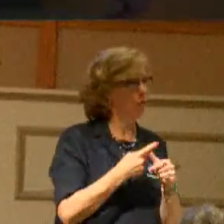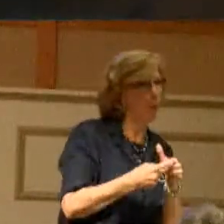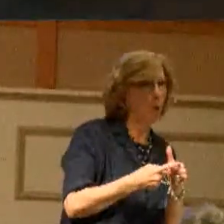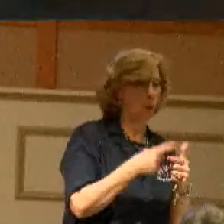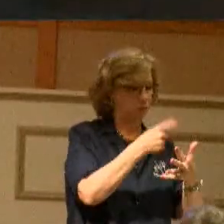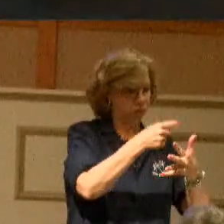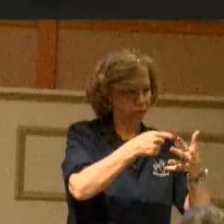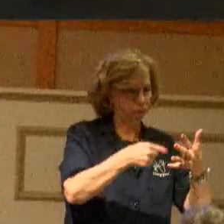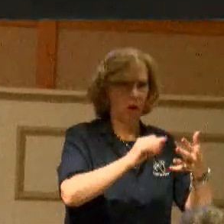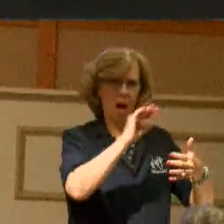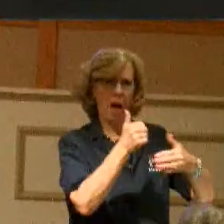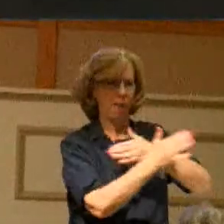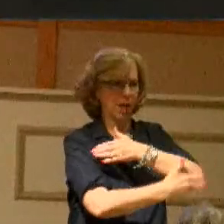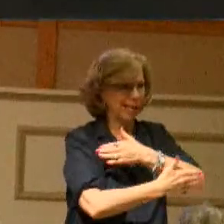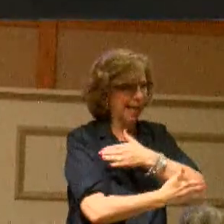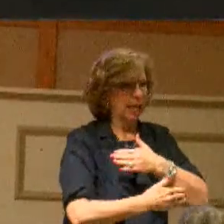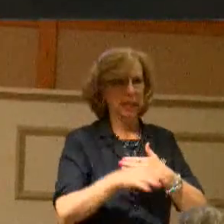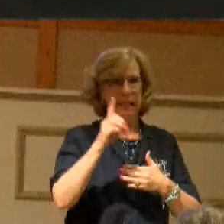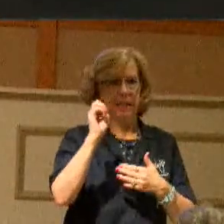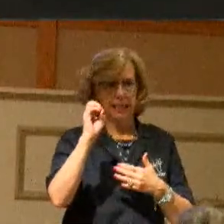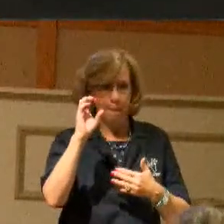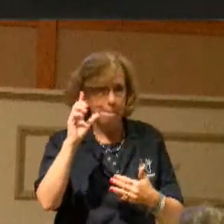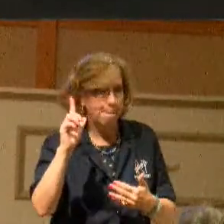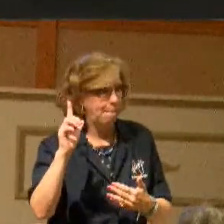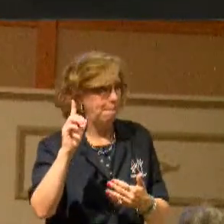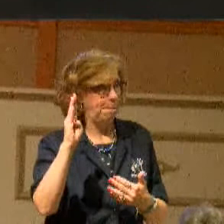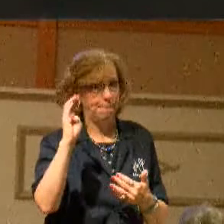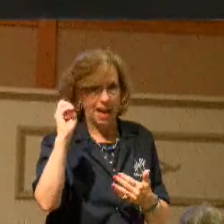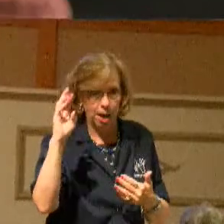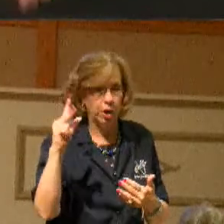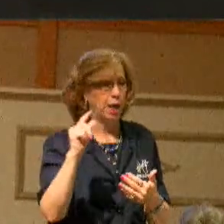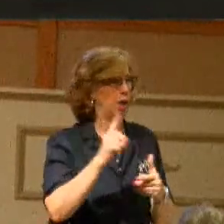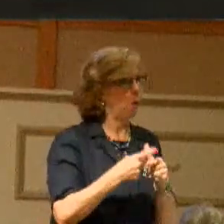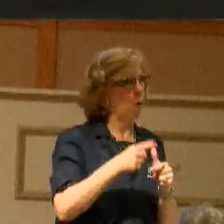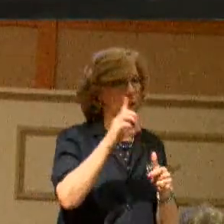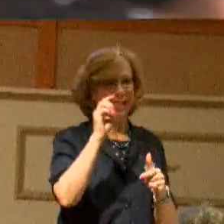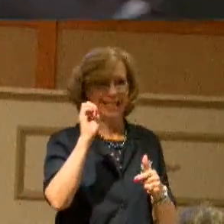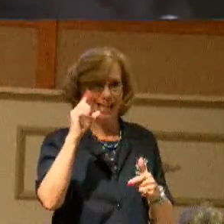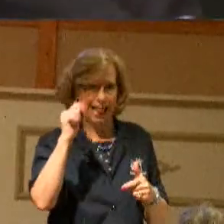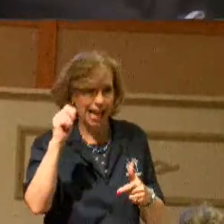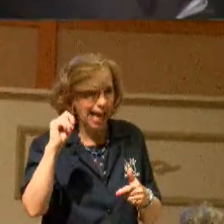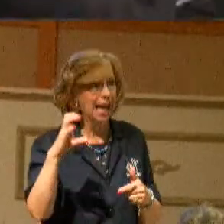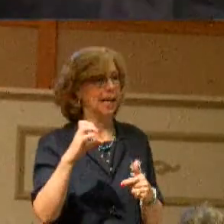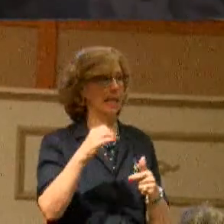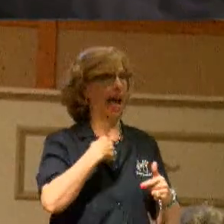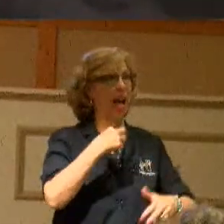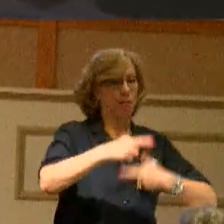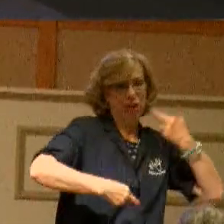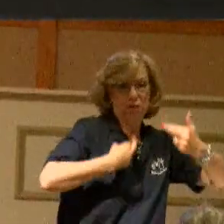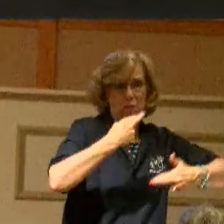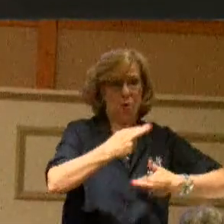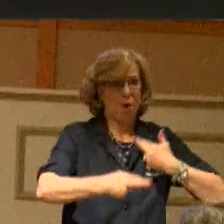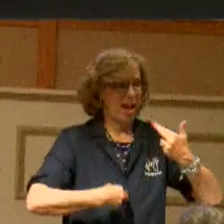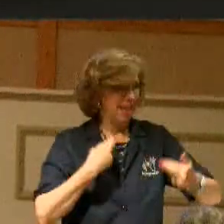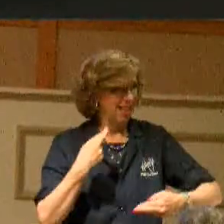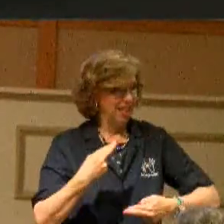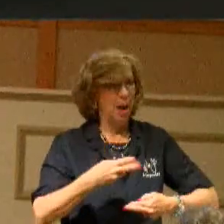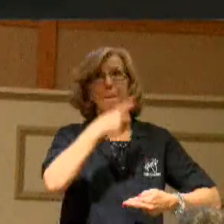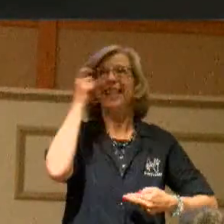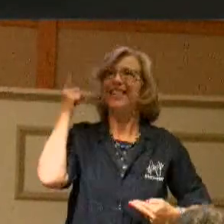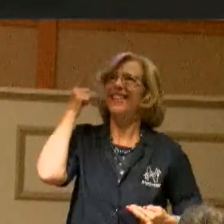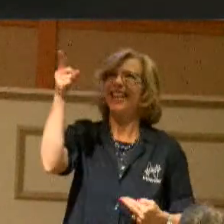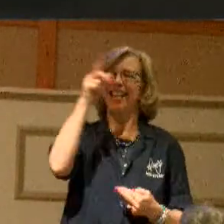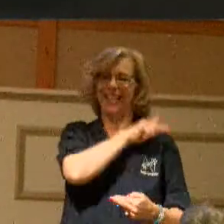in DeLand or DeBerry or Orange City or... I rejoice because it's His